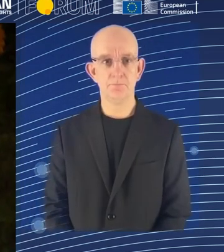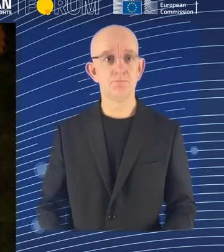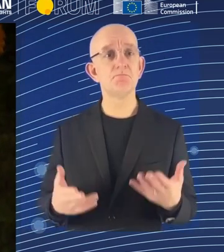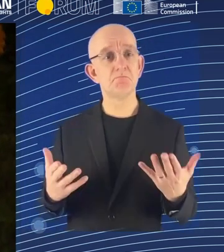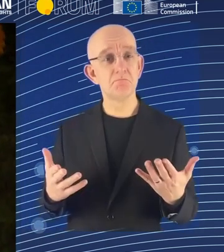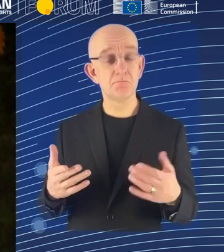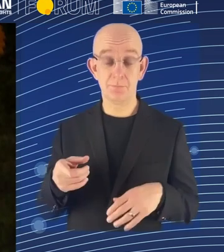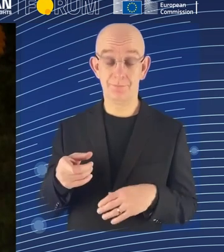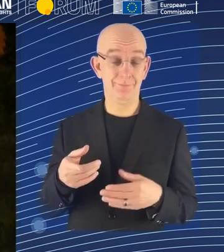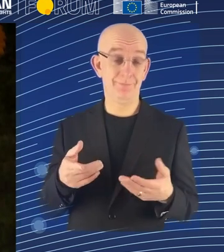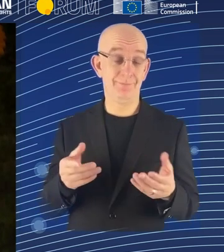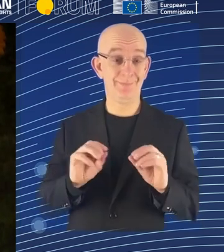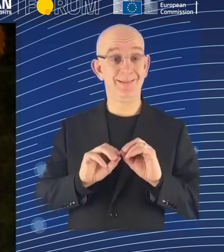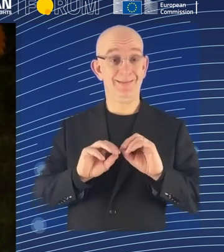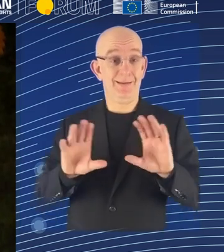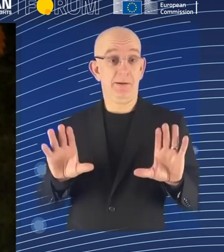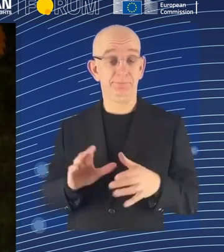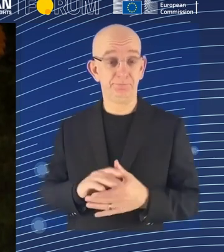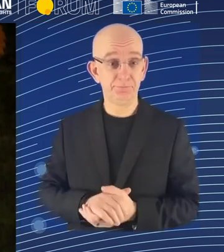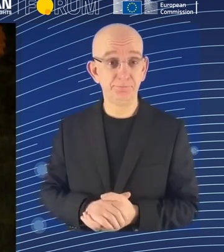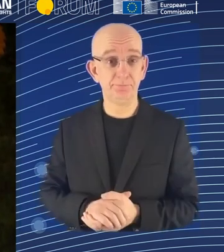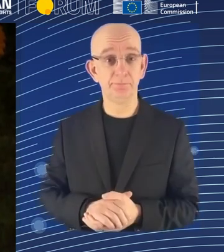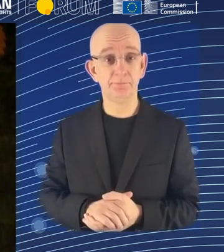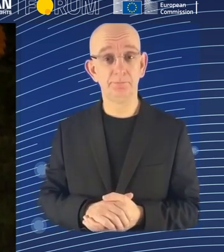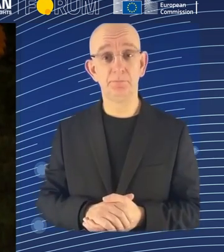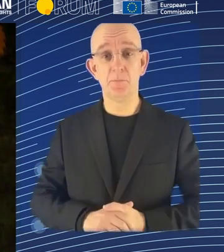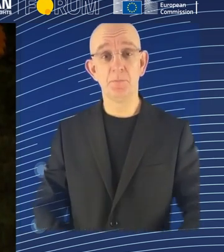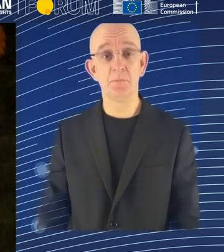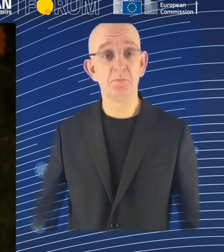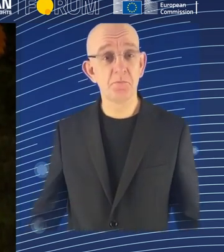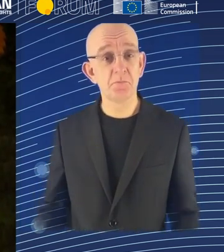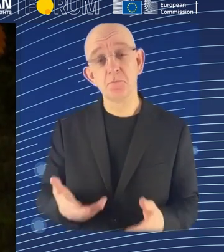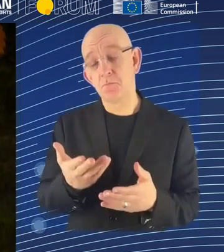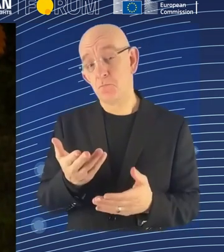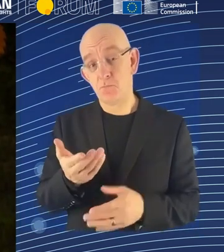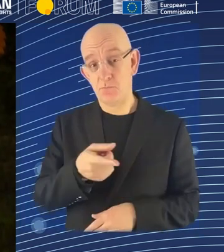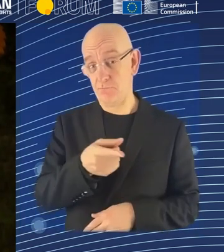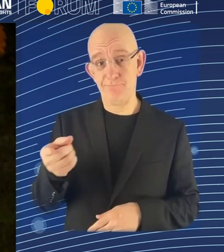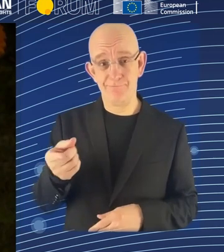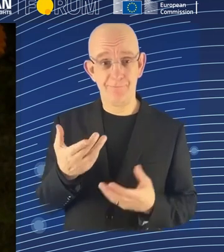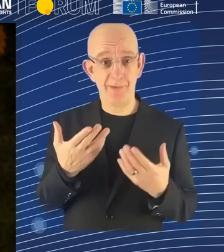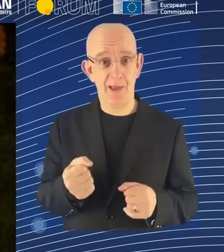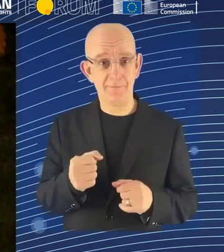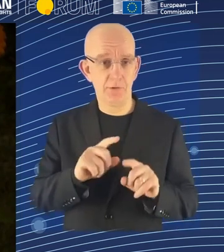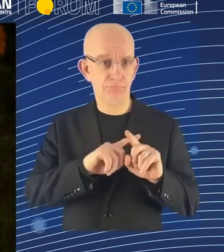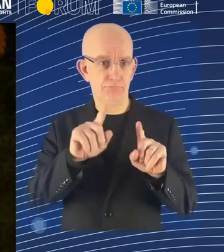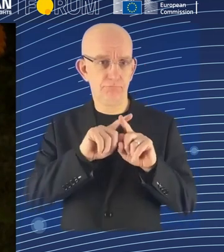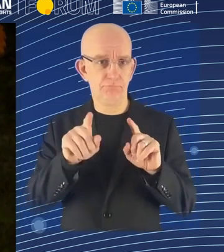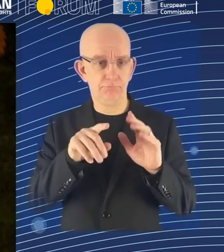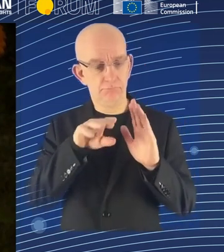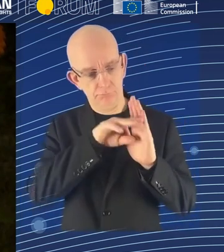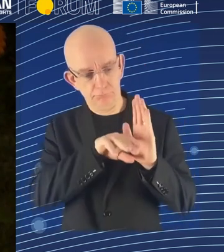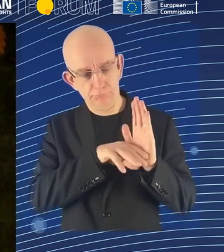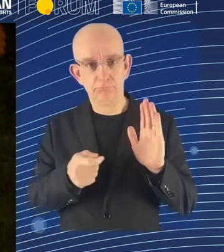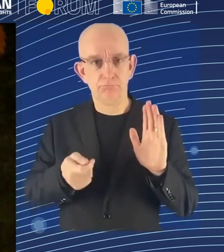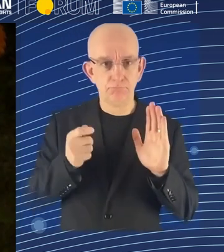yes, I believe strongly, based on a process that we did in California, that we